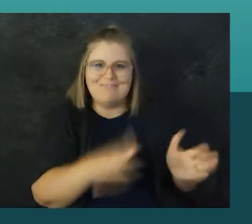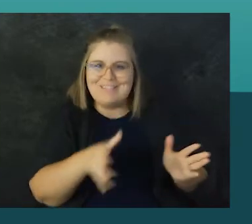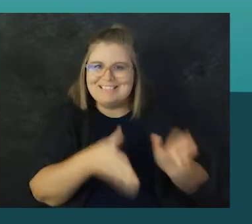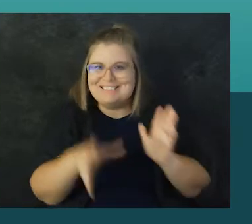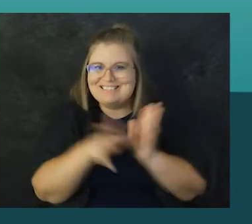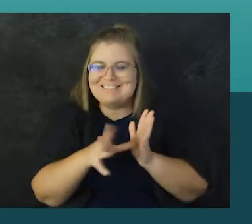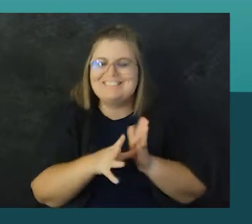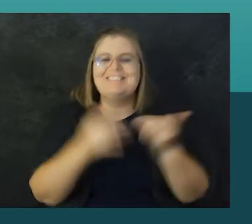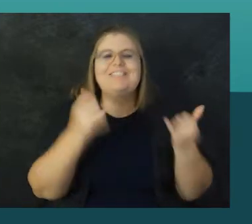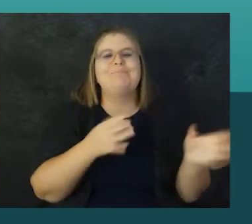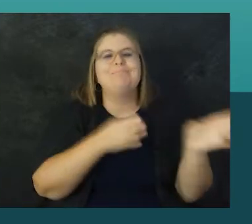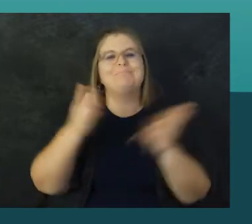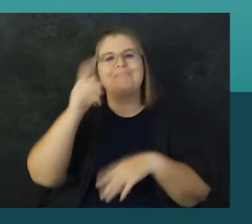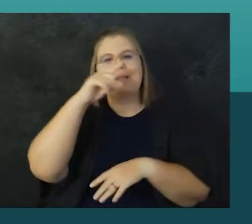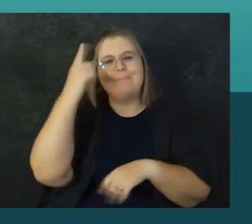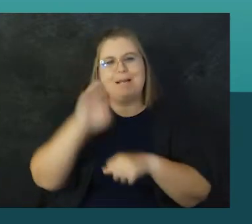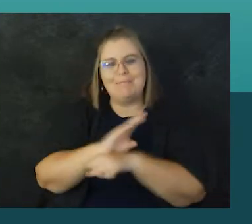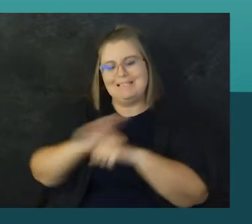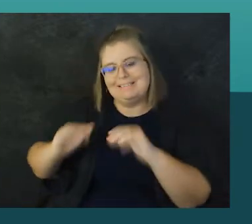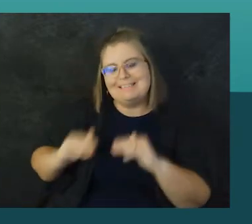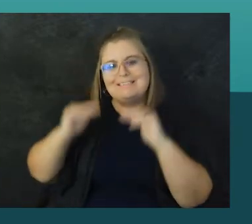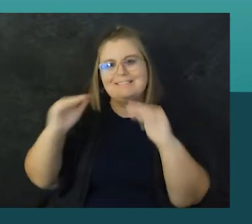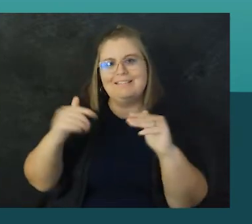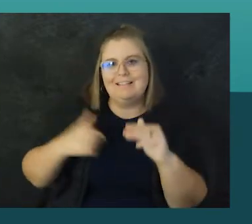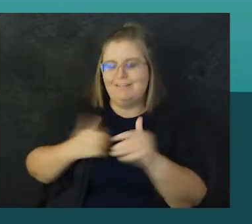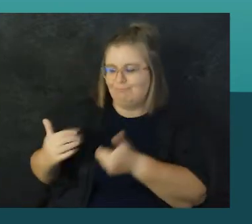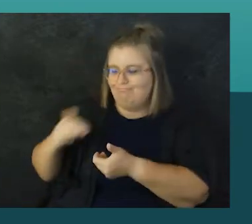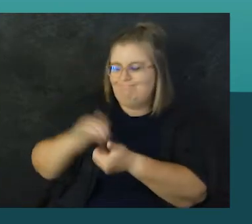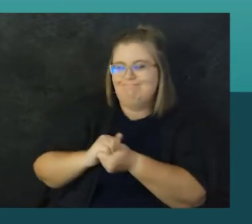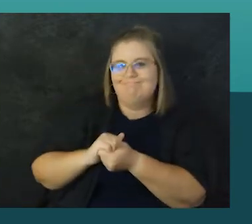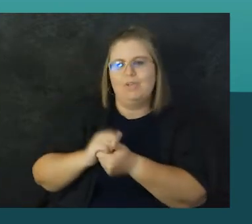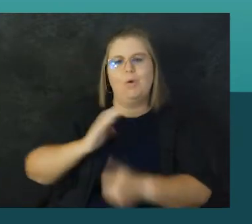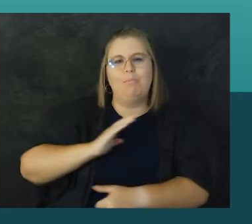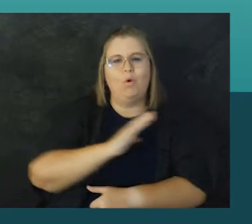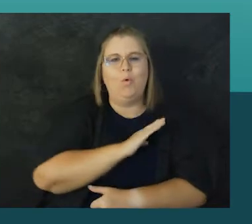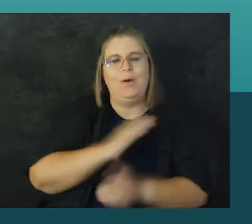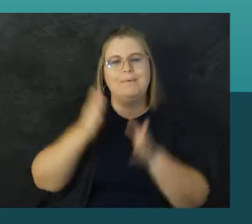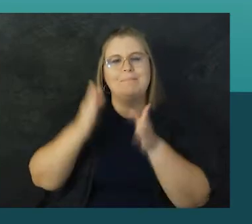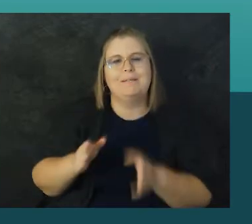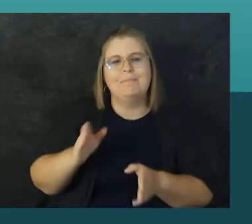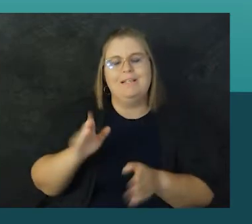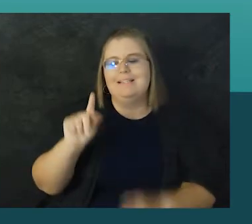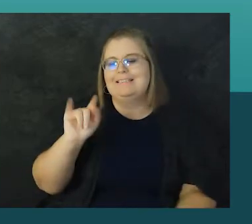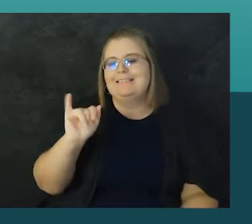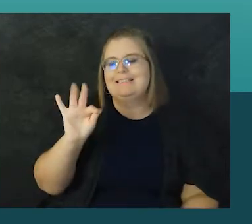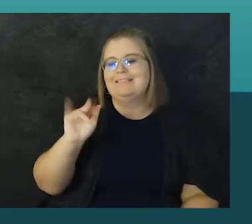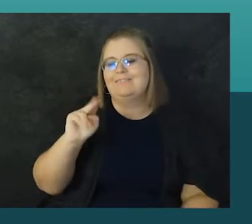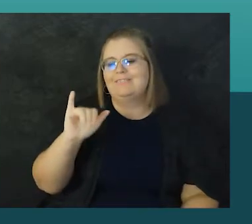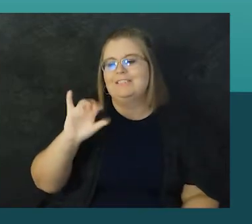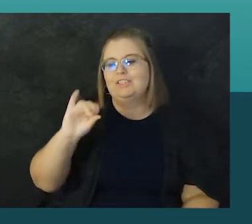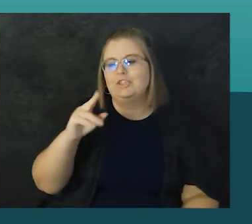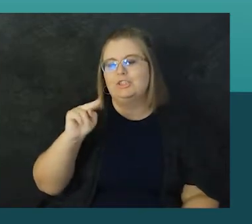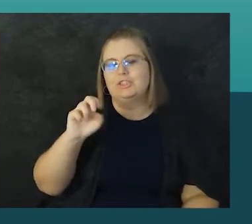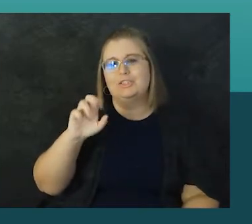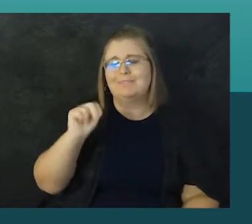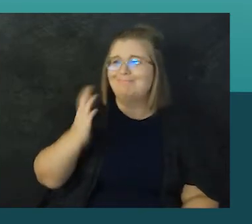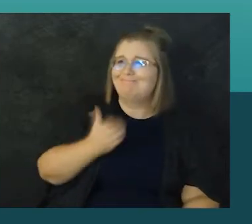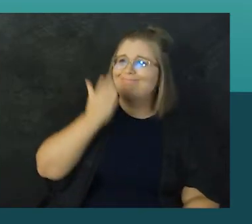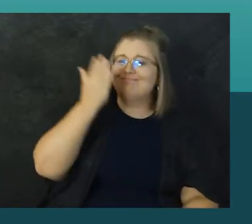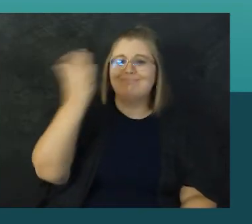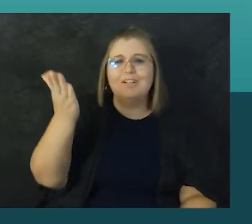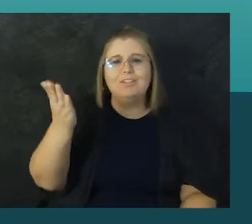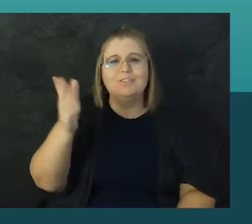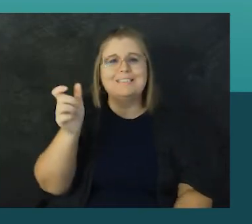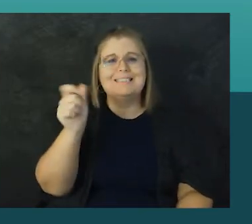African American graduating seniors. Another example is the Black Business Accelerator in which I worked with fellow BEND board member Tiffany Johnson